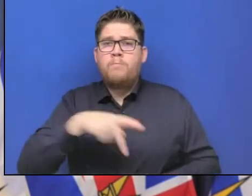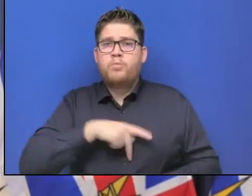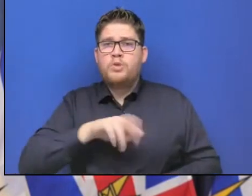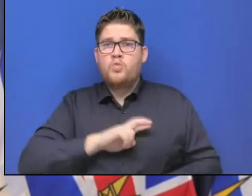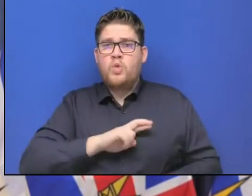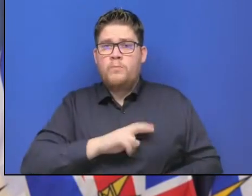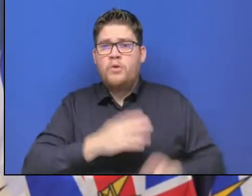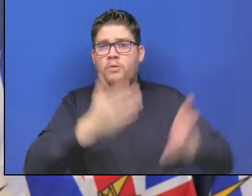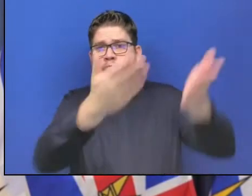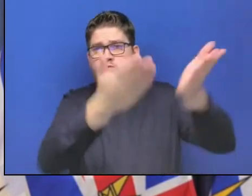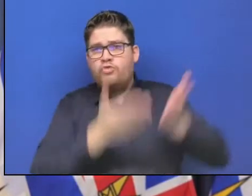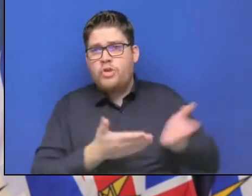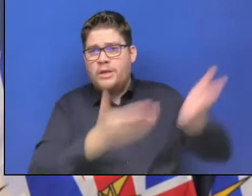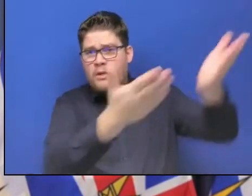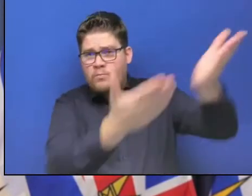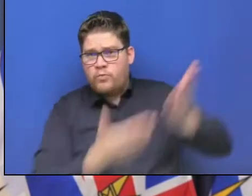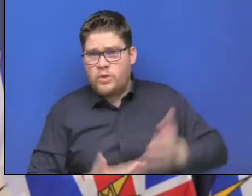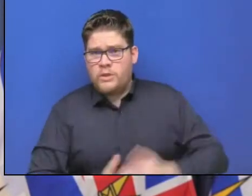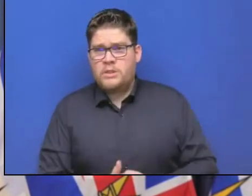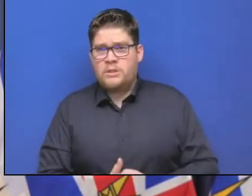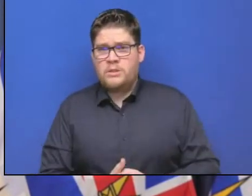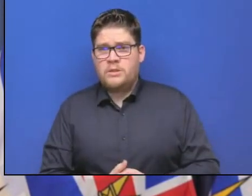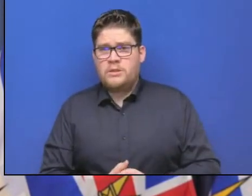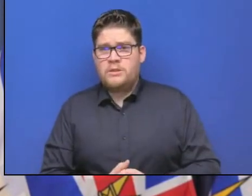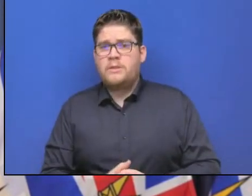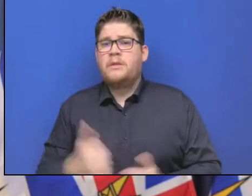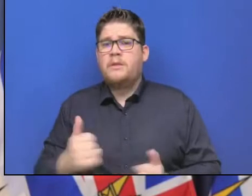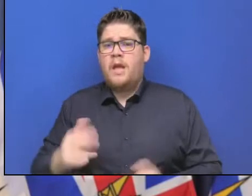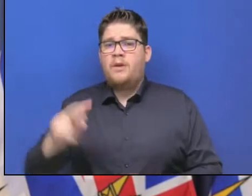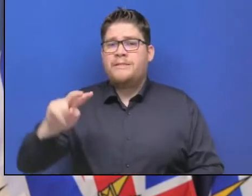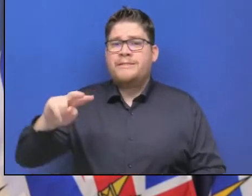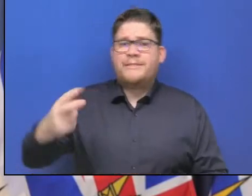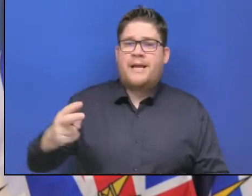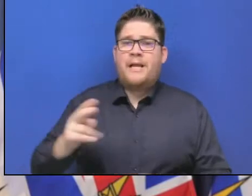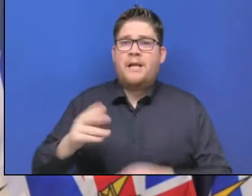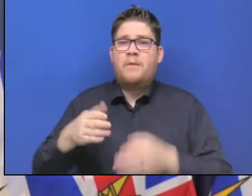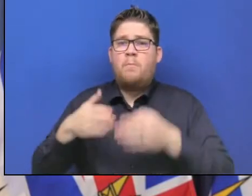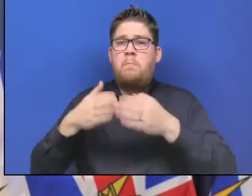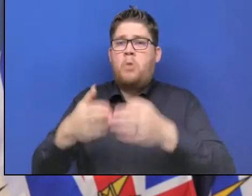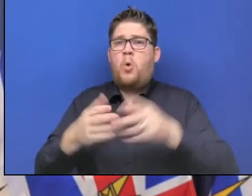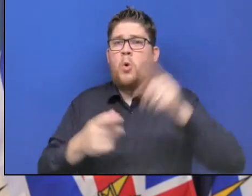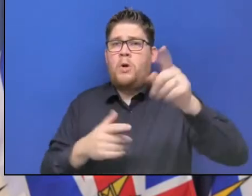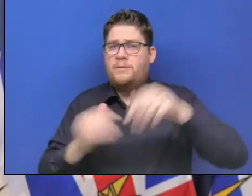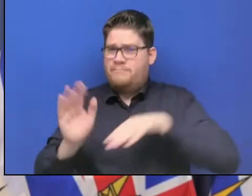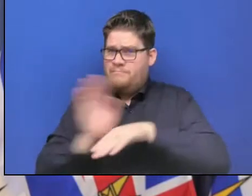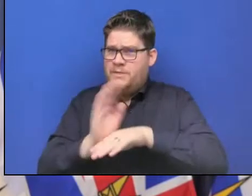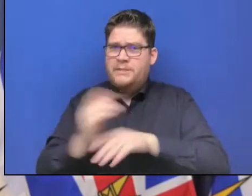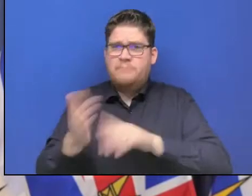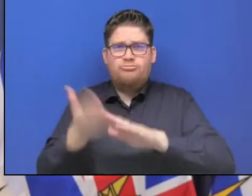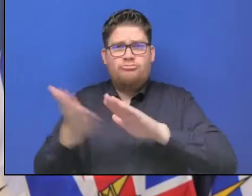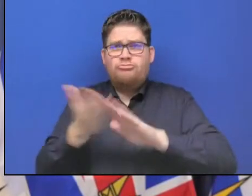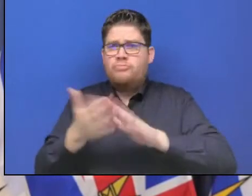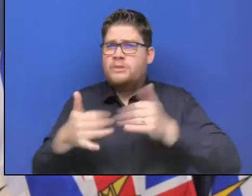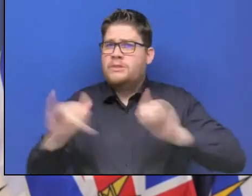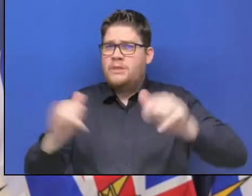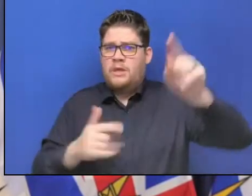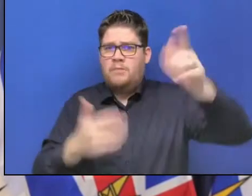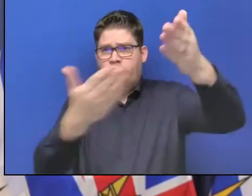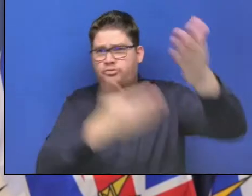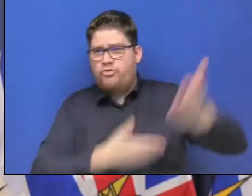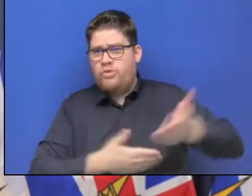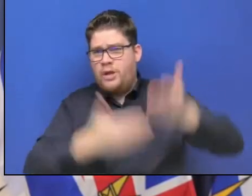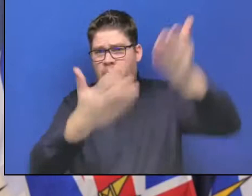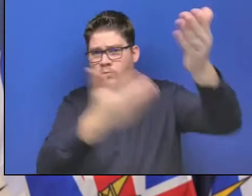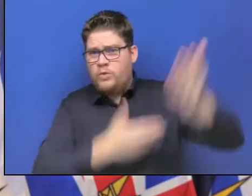Canada's second busiest port, is also news Rupert, is has never lost functionality. those supply chains have remained open as has the northern highway systems